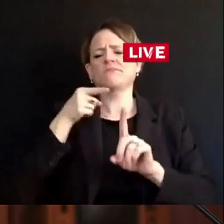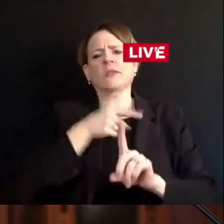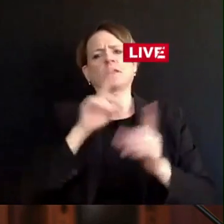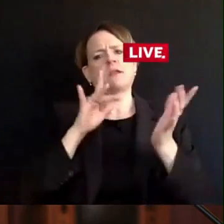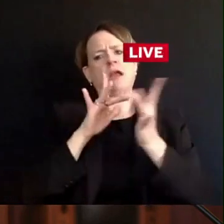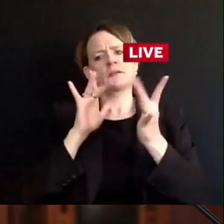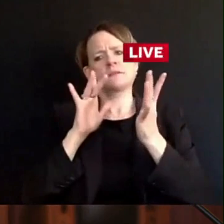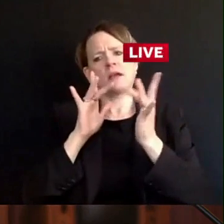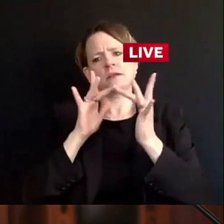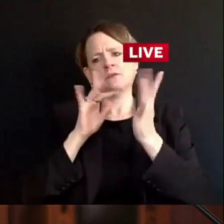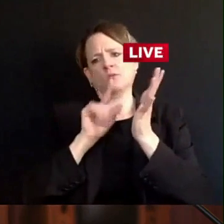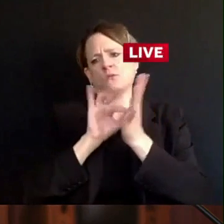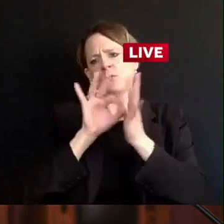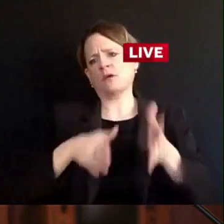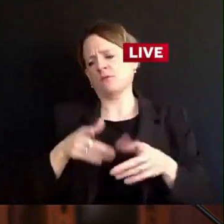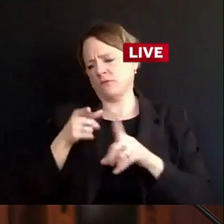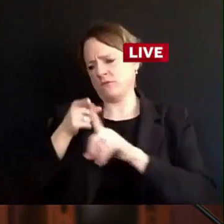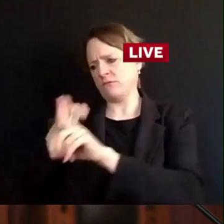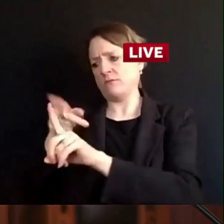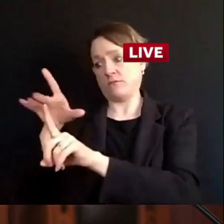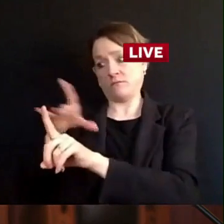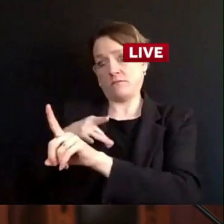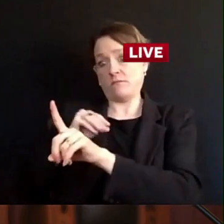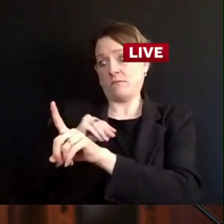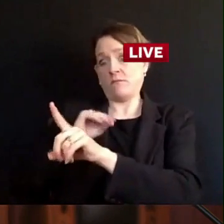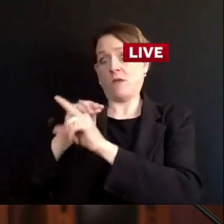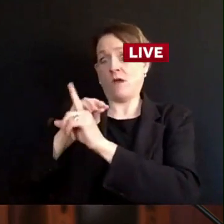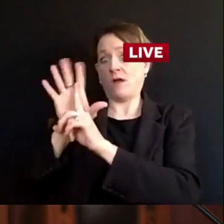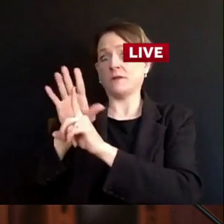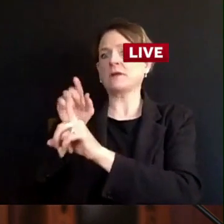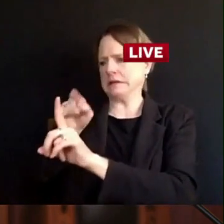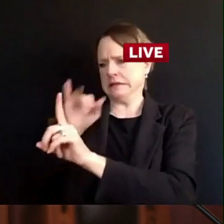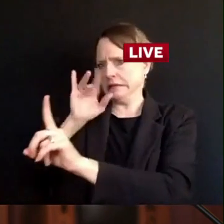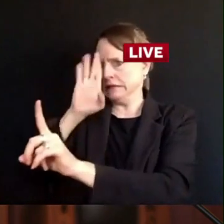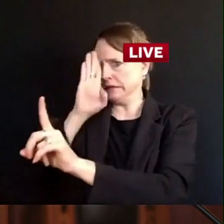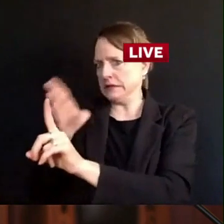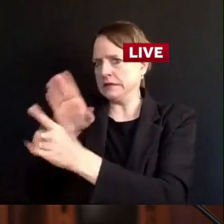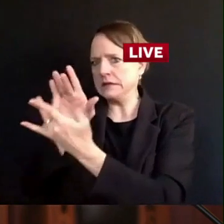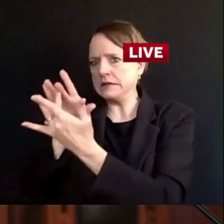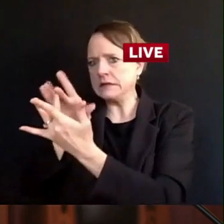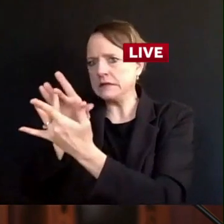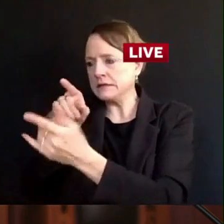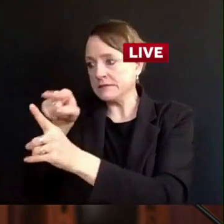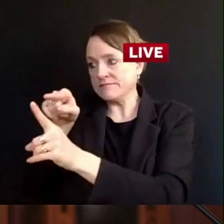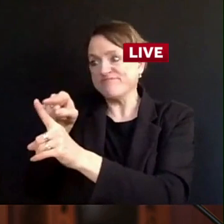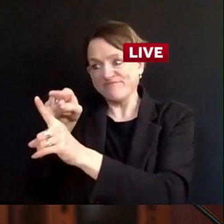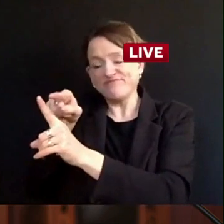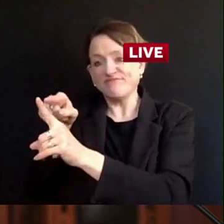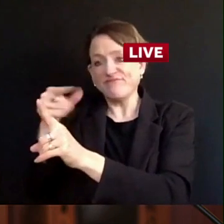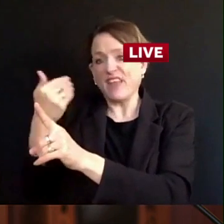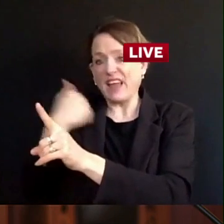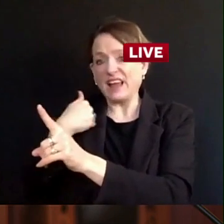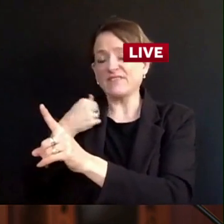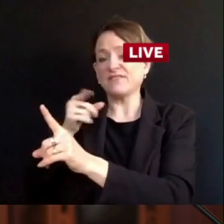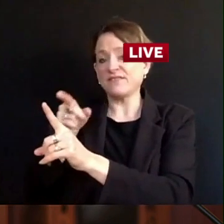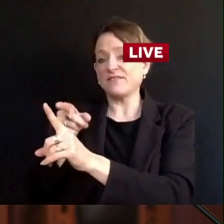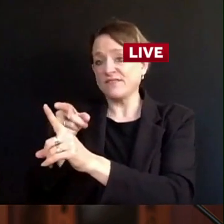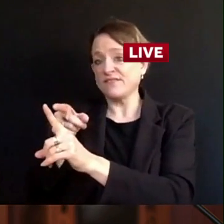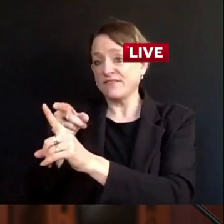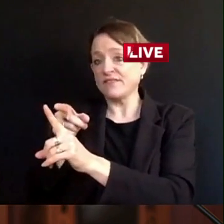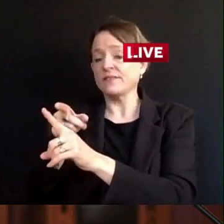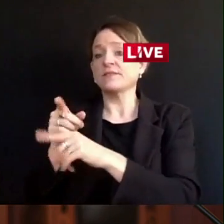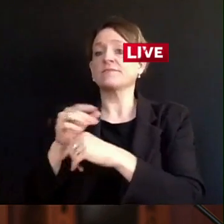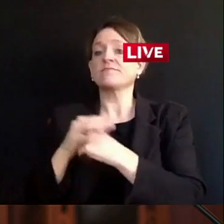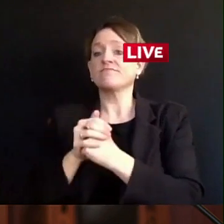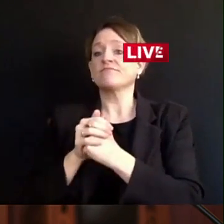contacts, to encourage them to quarantine and get tested, that they themselves be vigilant about their isolation and quarantine while they wait